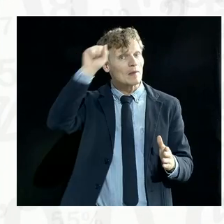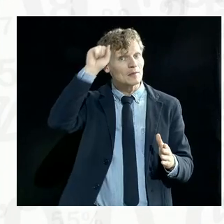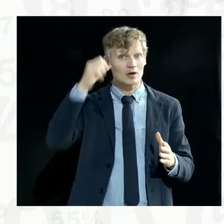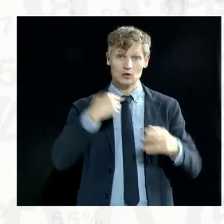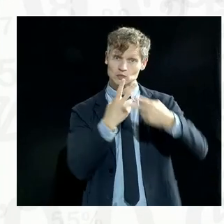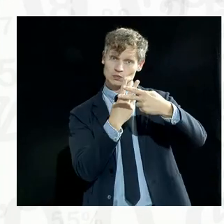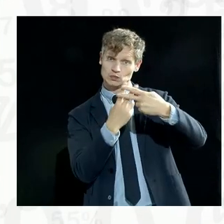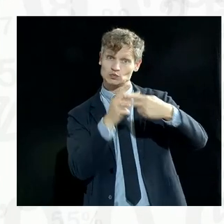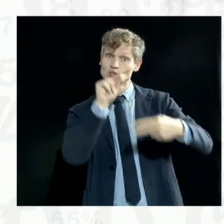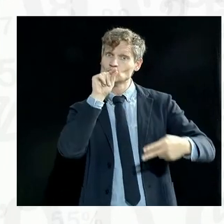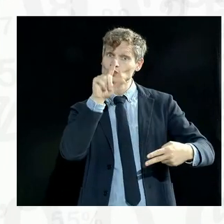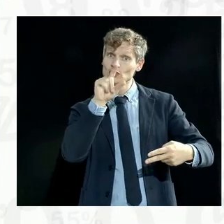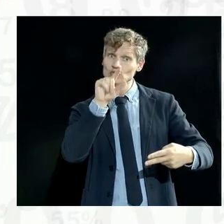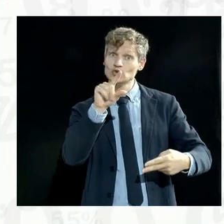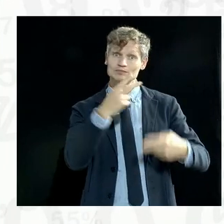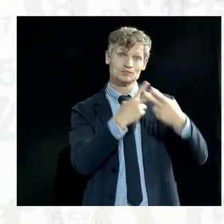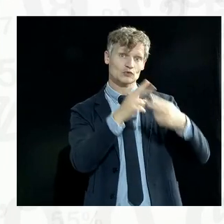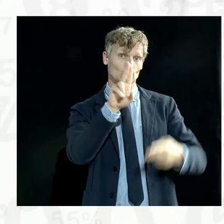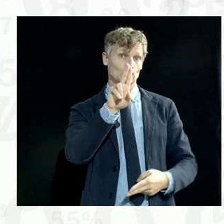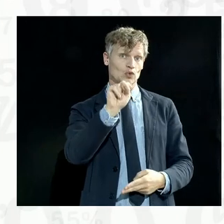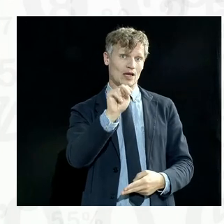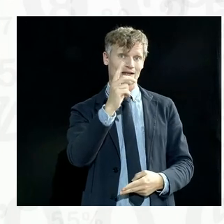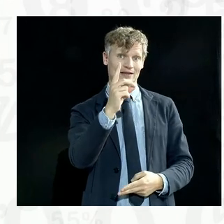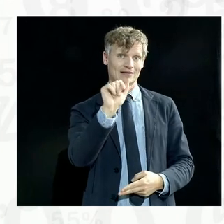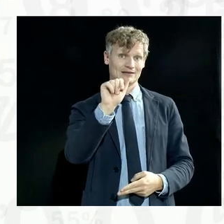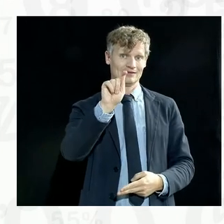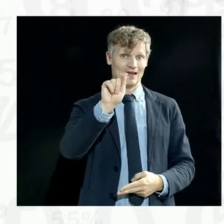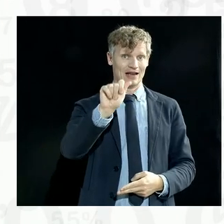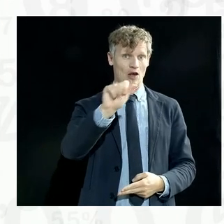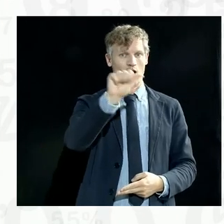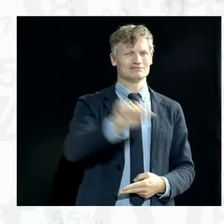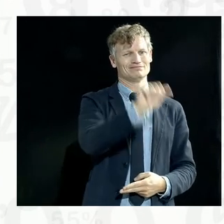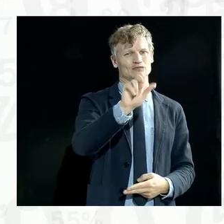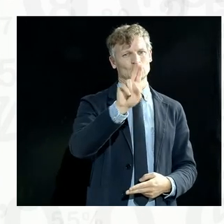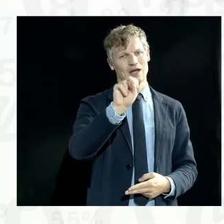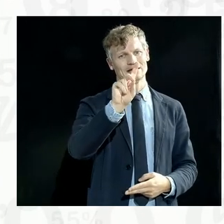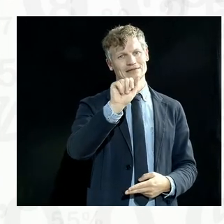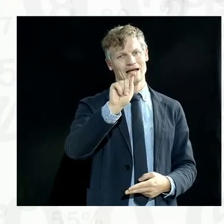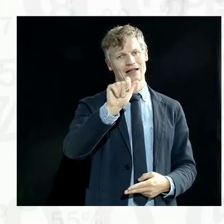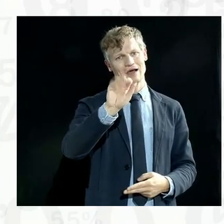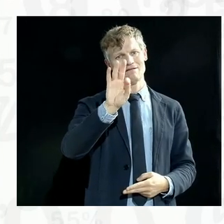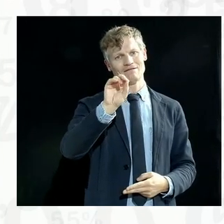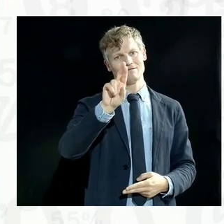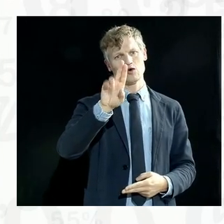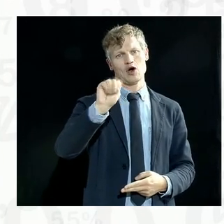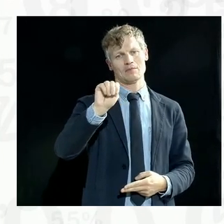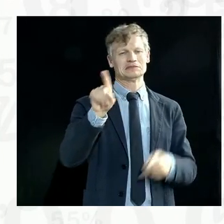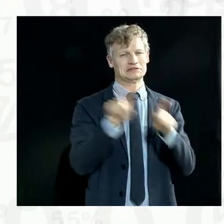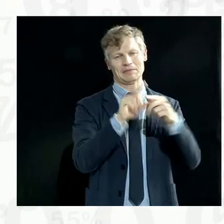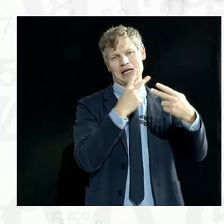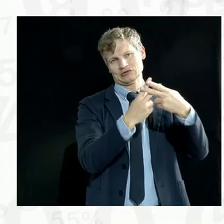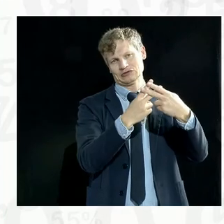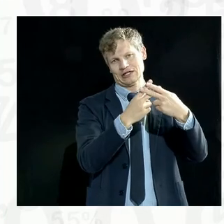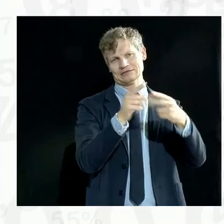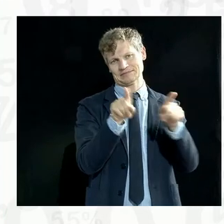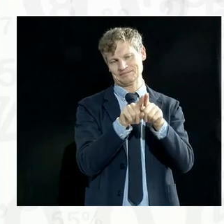handle UNDataForum, and you can use, of course, the identical hashtag to chime in, UNDataForum. So